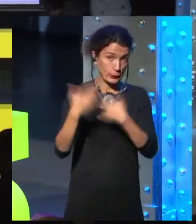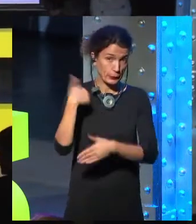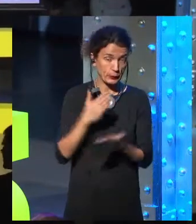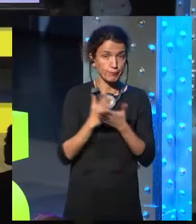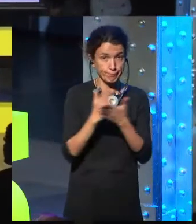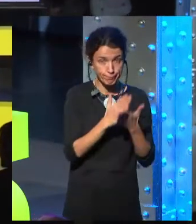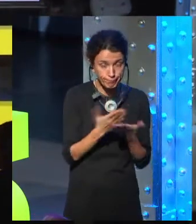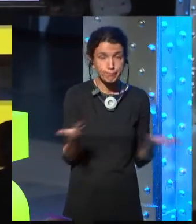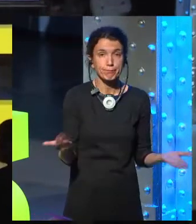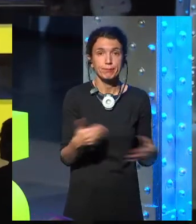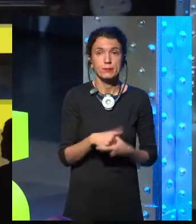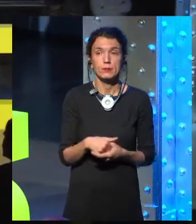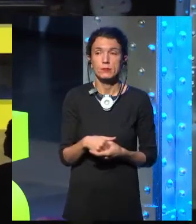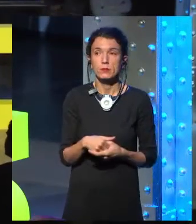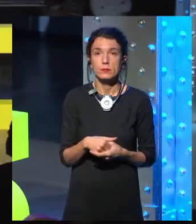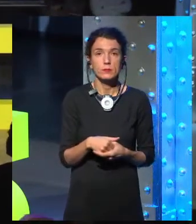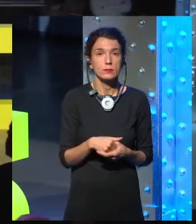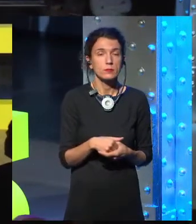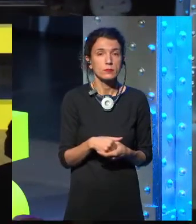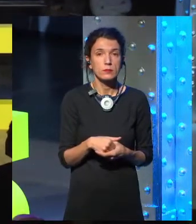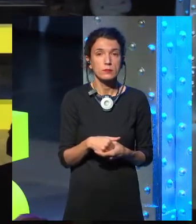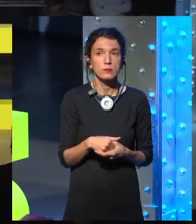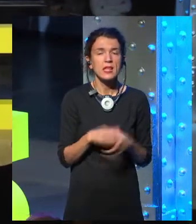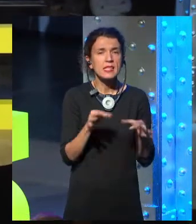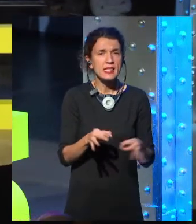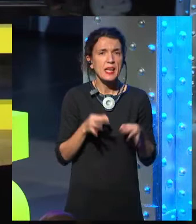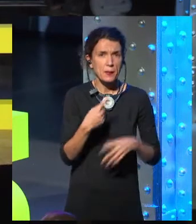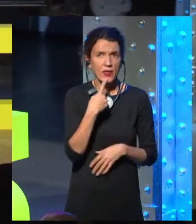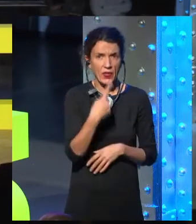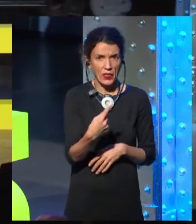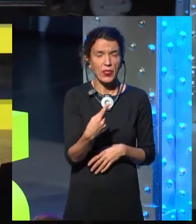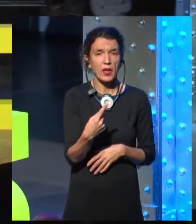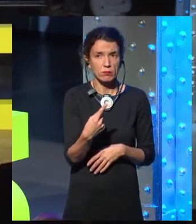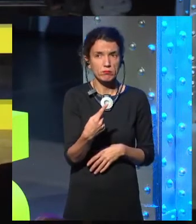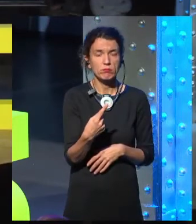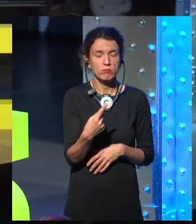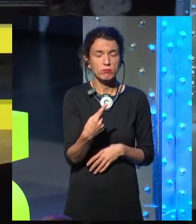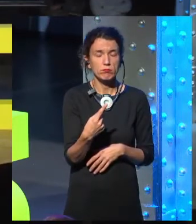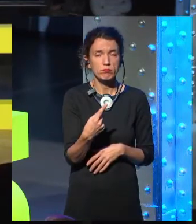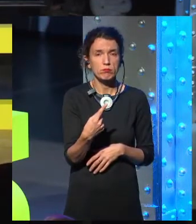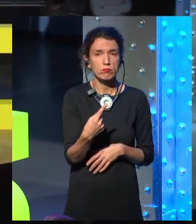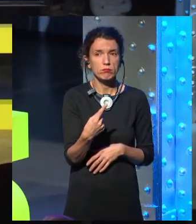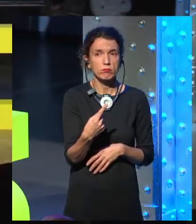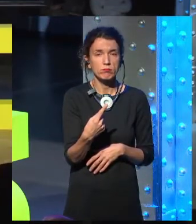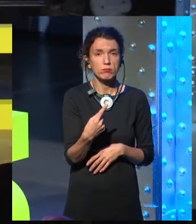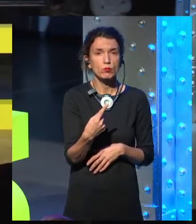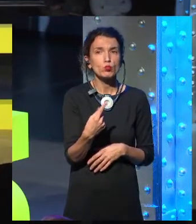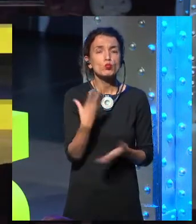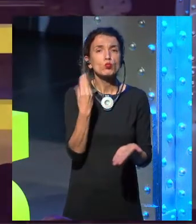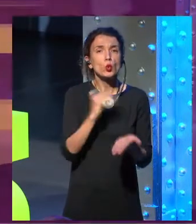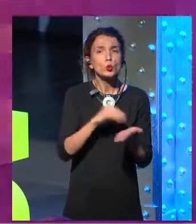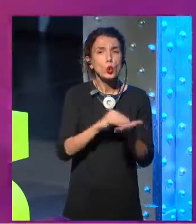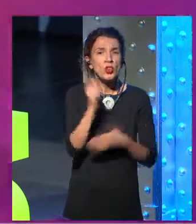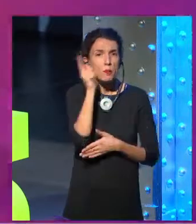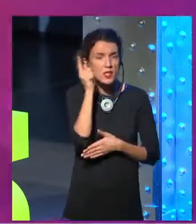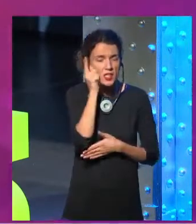There's this quote that a lot of technologists really like to say, that 50 billion devices will be online by 2020. I don't know if that's